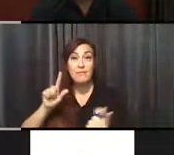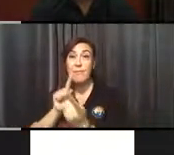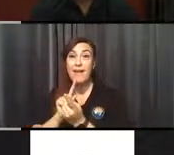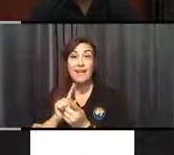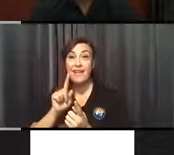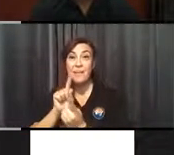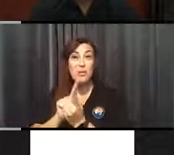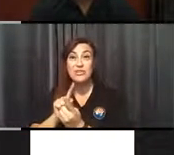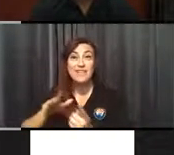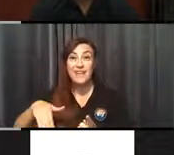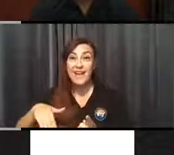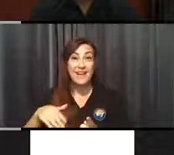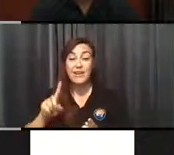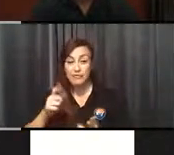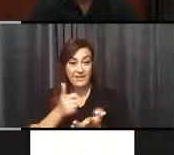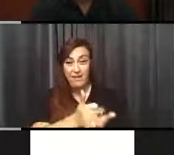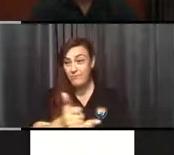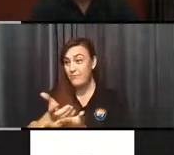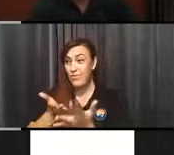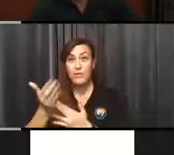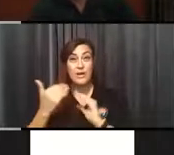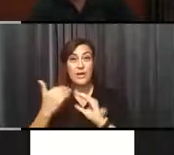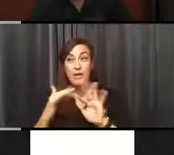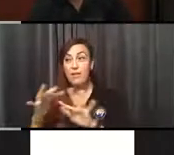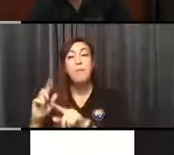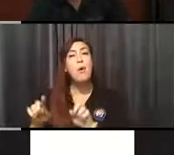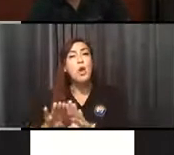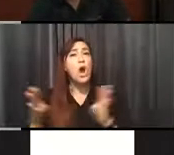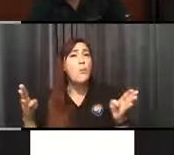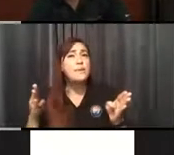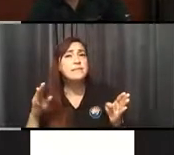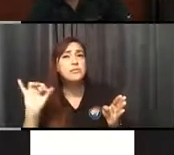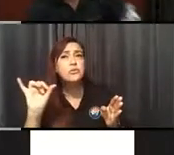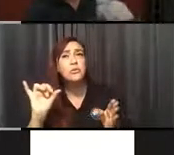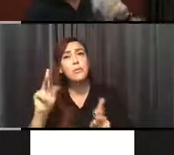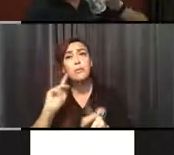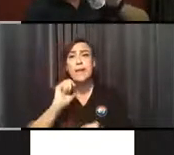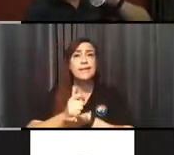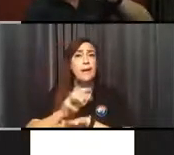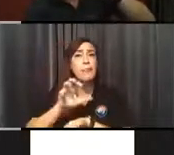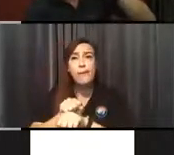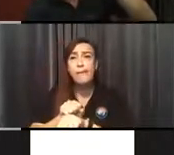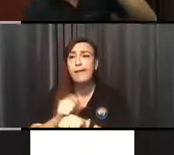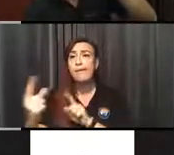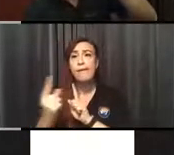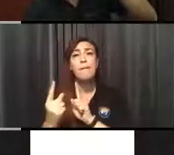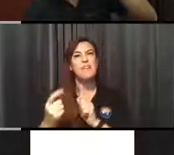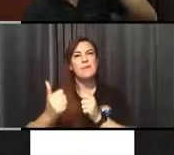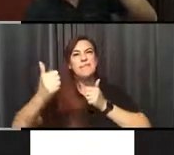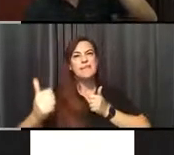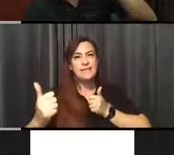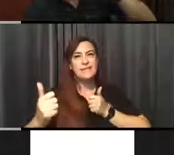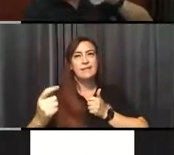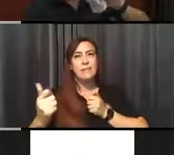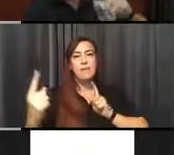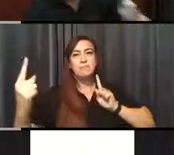But we've been opening up to people coming in, making appointments, and we have distancing appointments, so everybody's